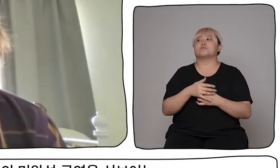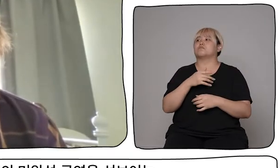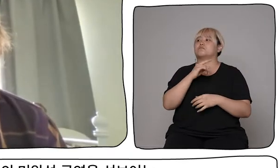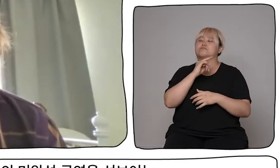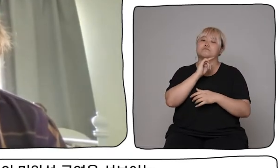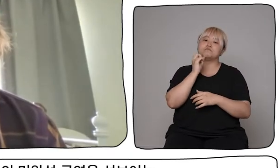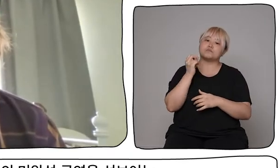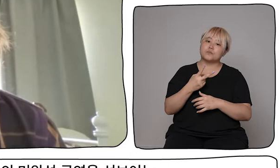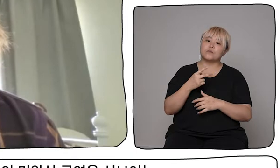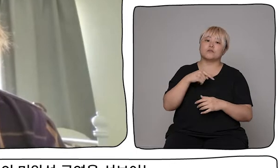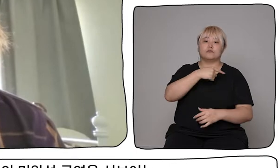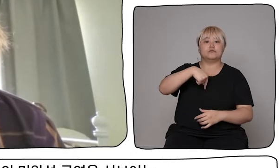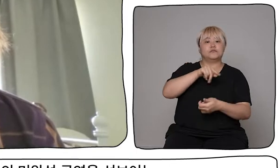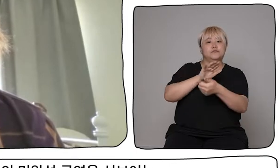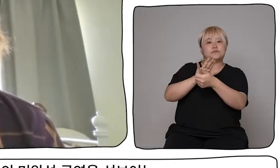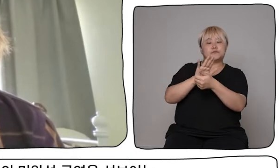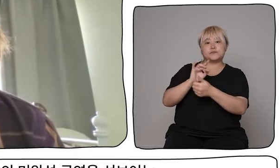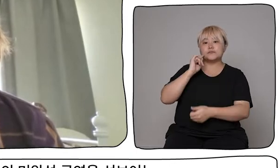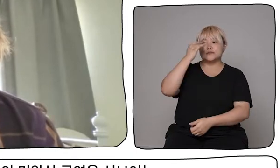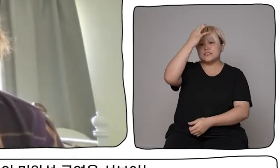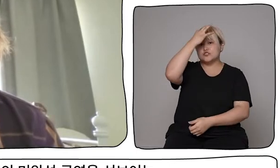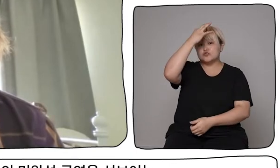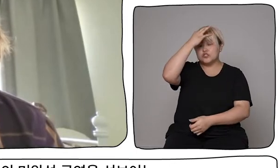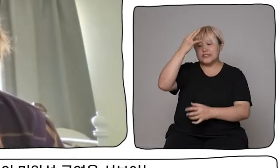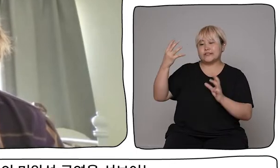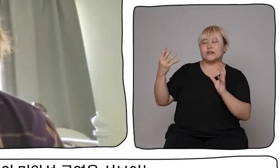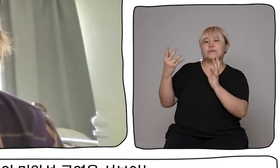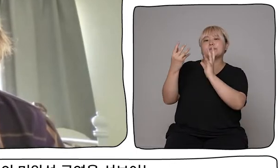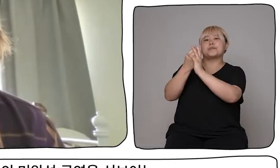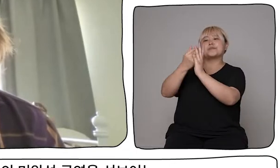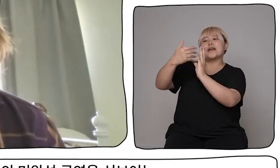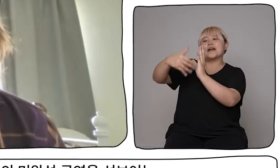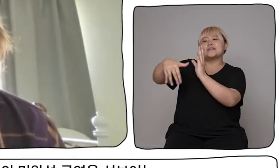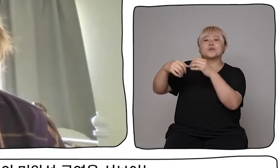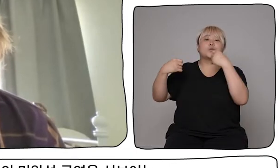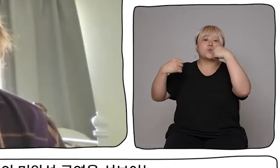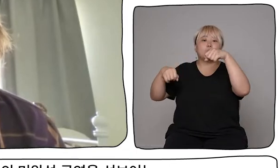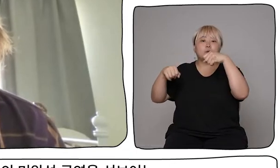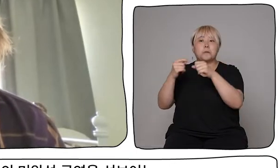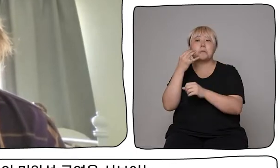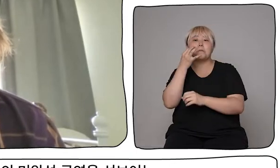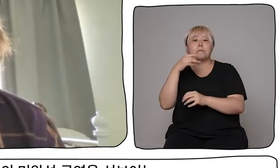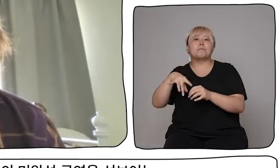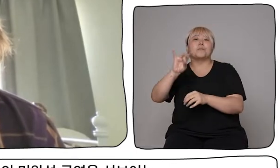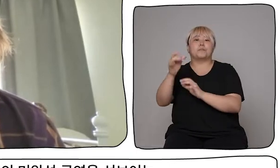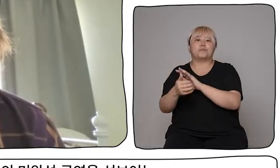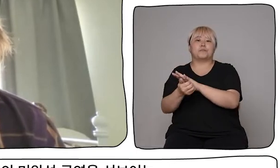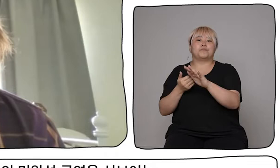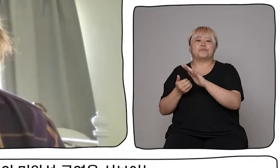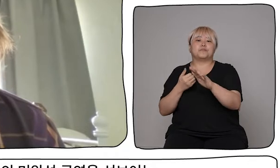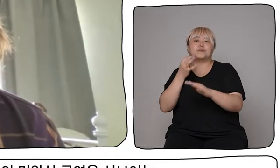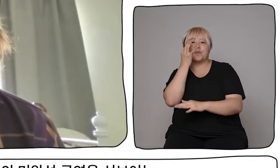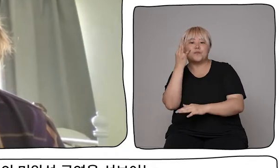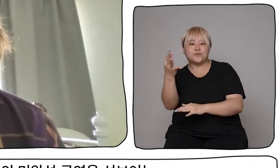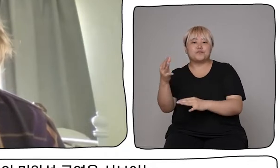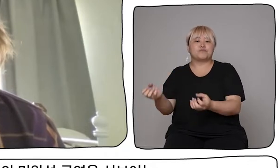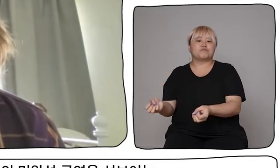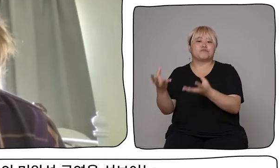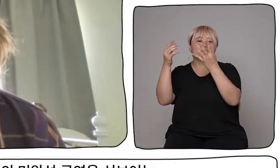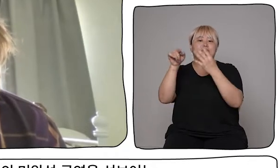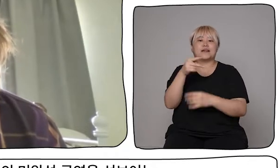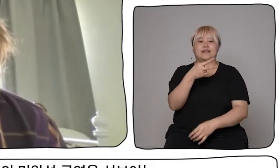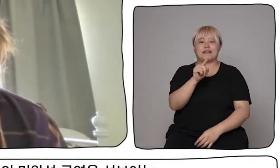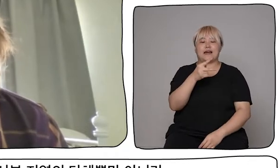work in progress performances for some of the artists that we support, a mini festival that we call DADA Fest